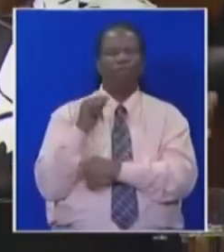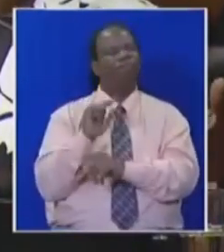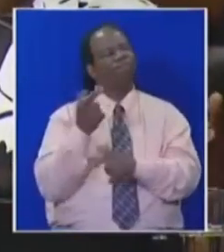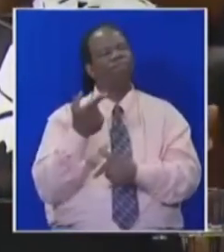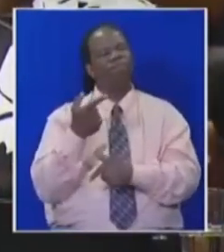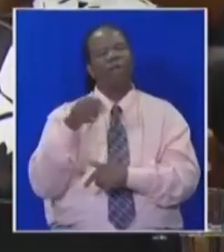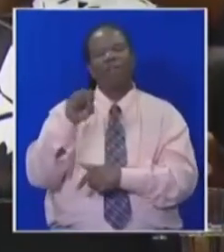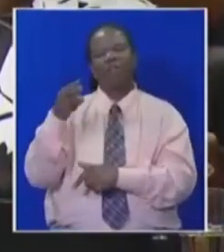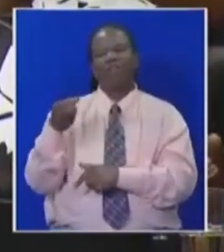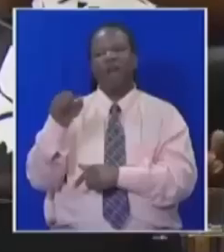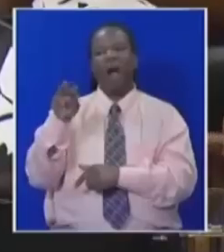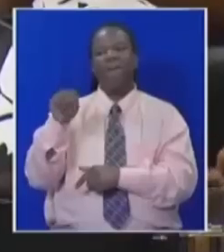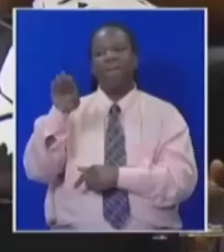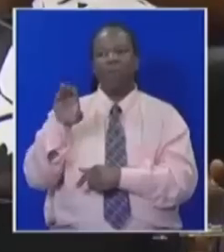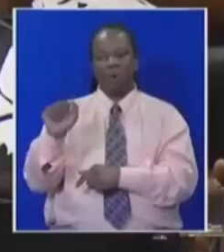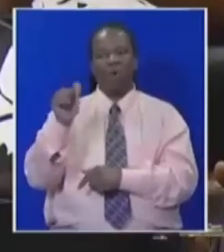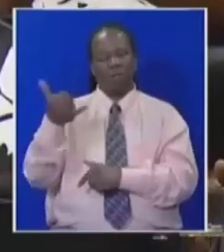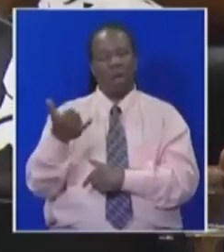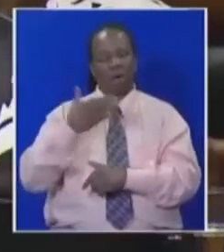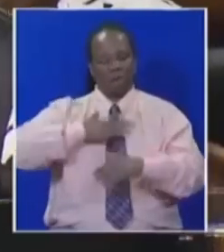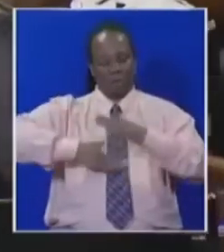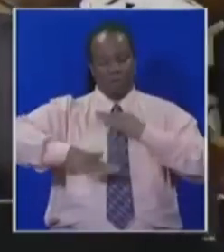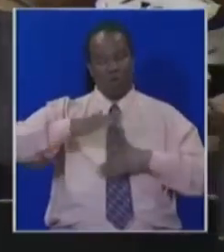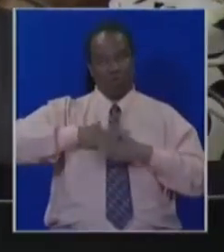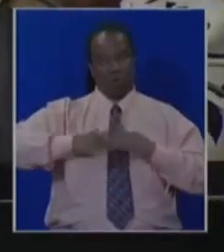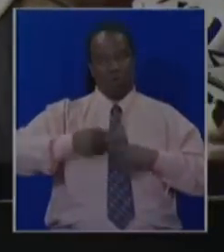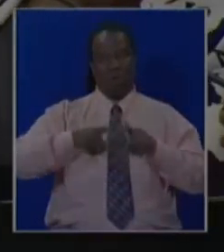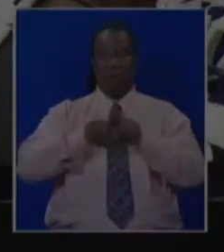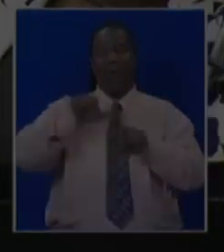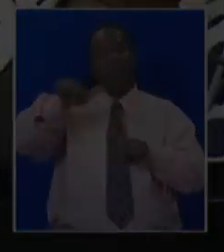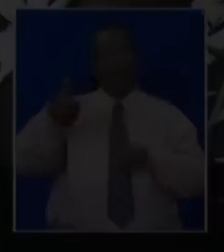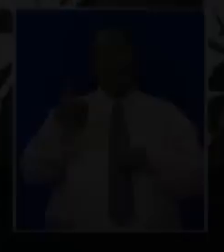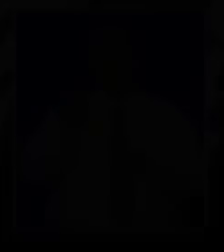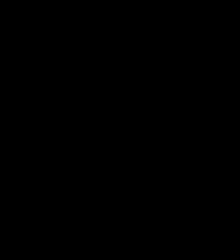with you and the members the other members of the eff